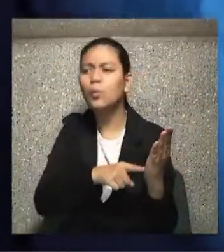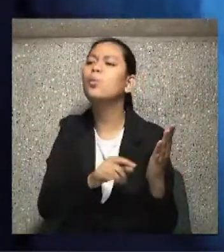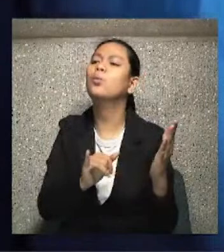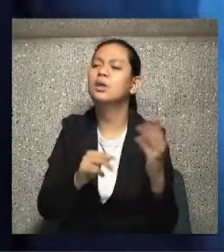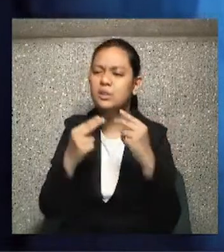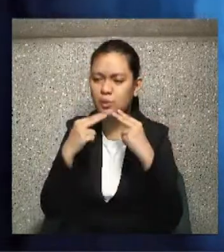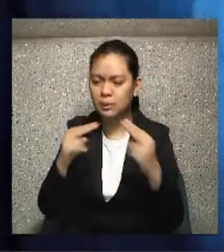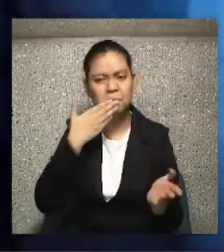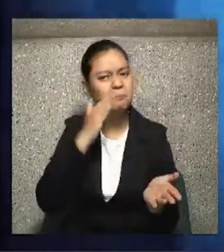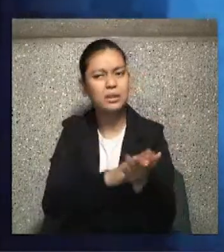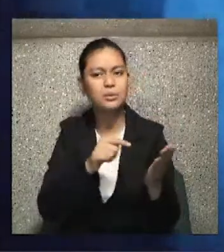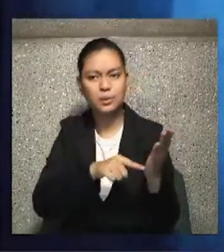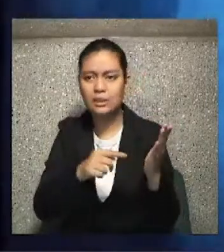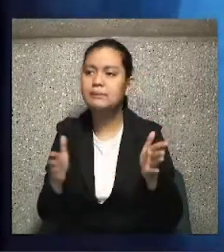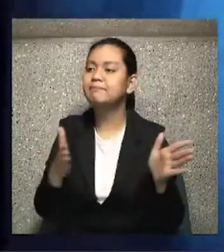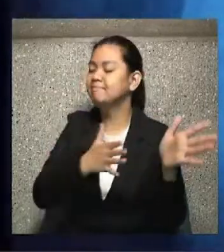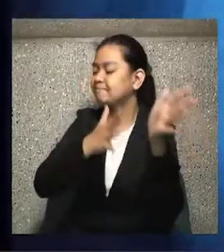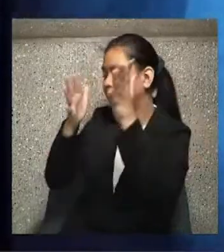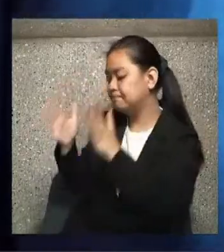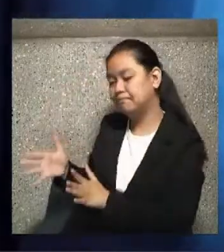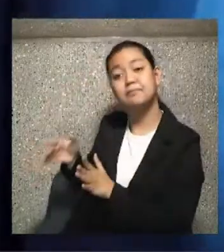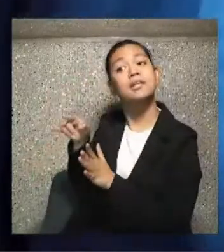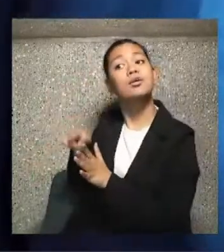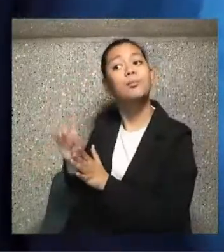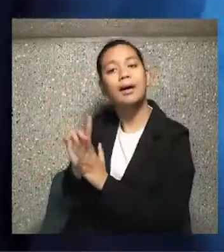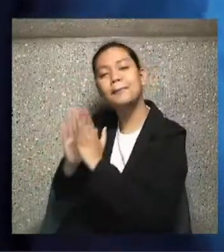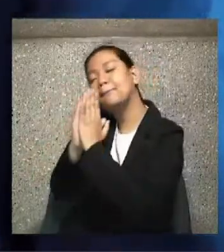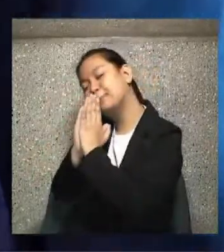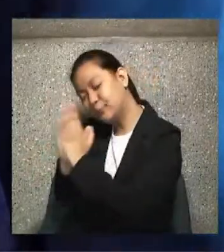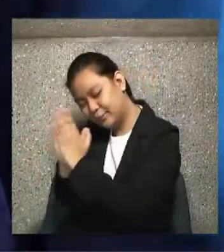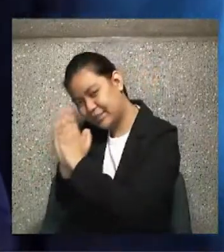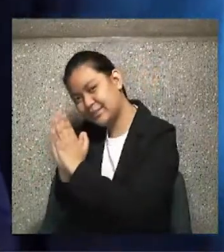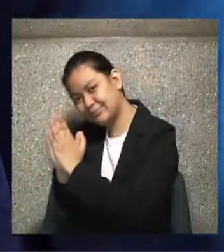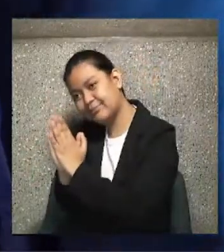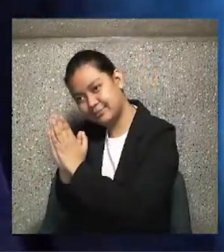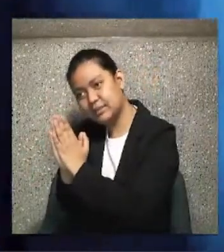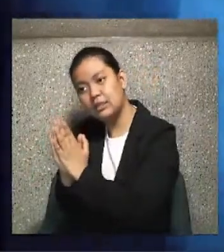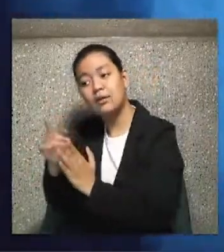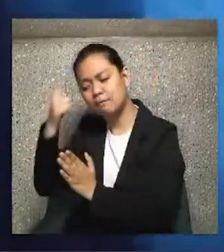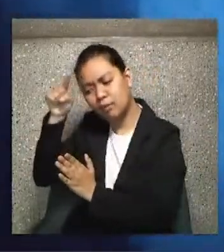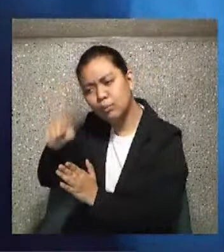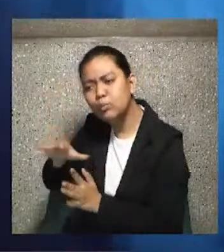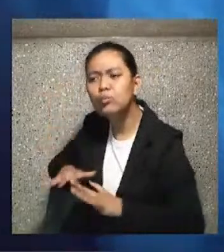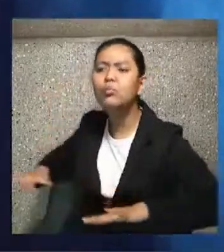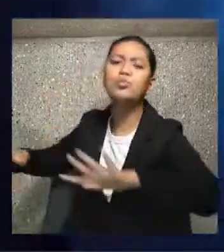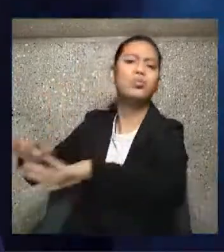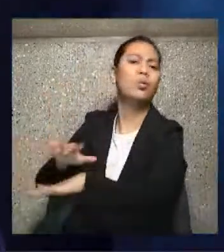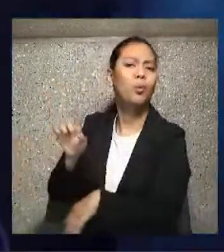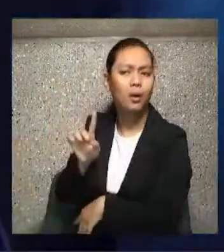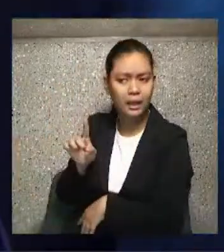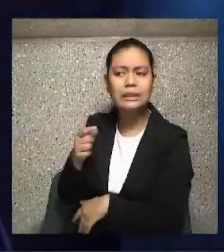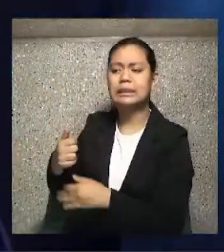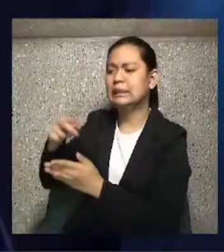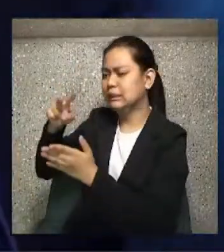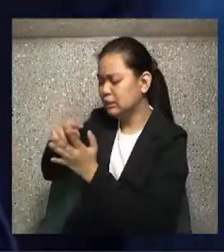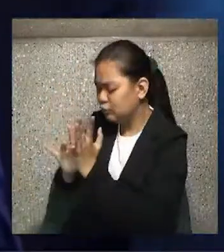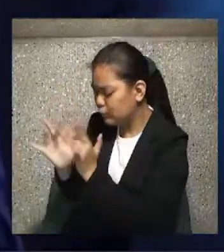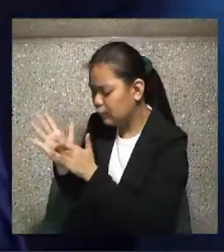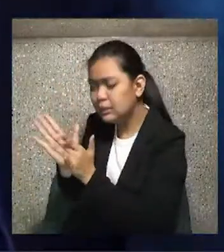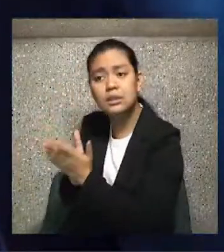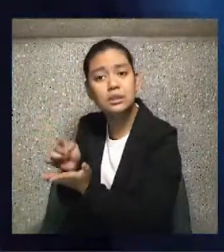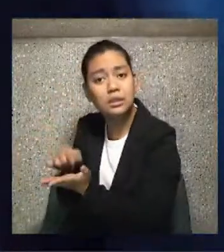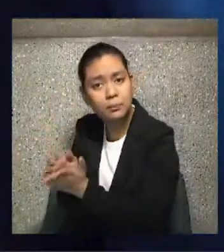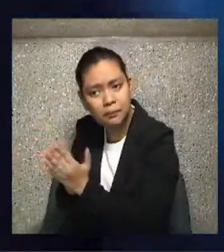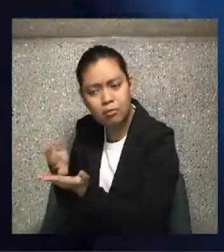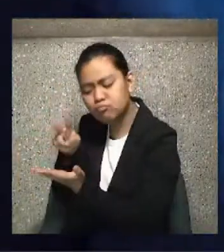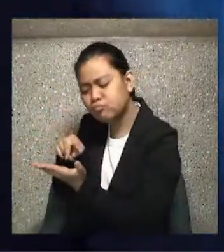take the same amount of time and I'm going to pray for, I'm going to take the time and read the word of God for those 30